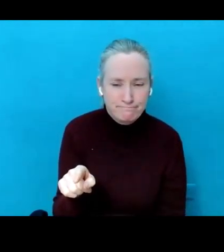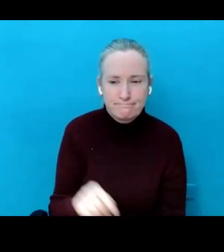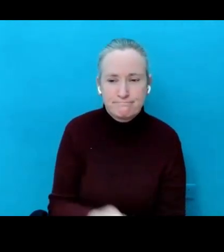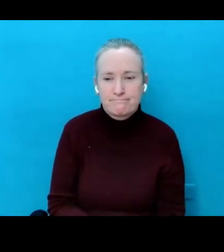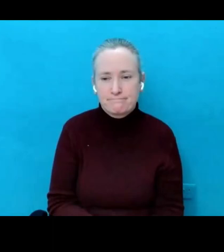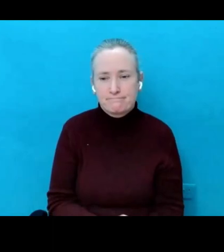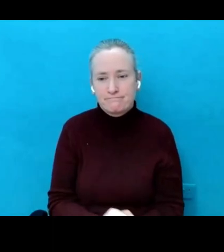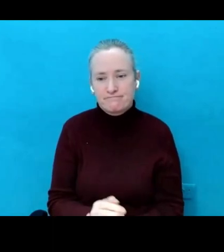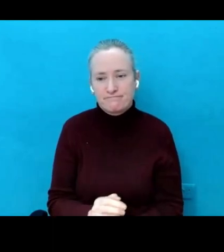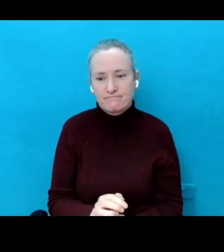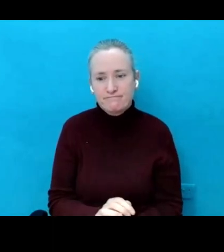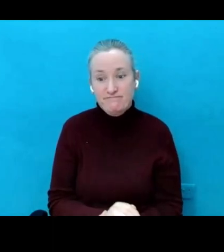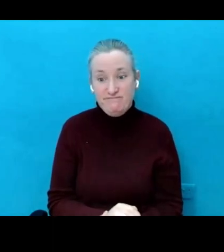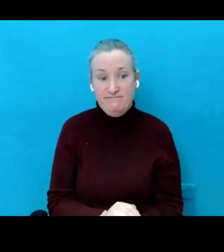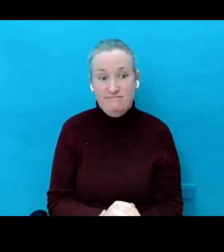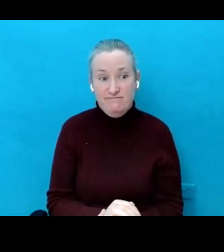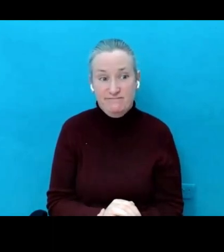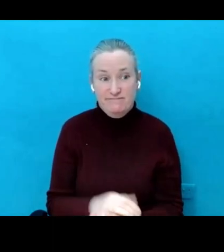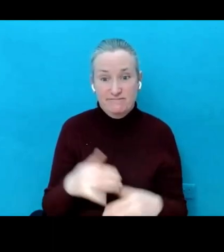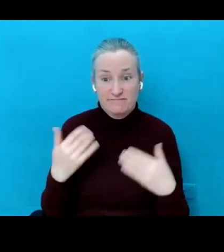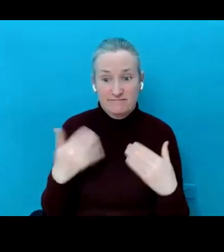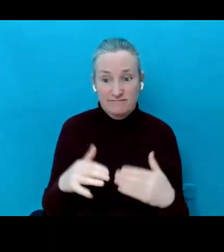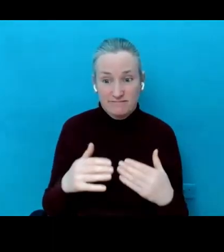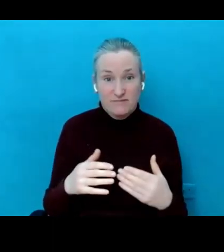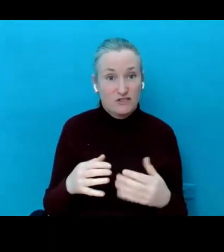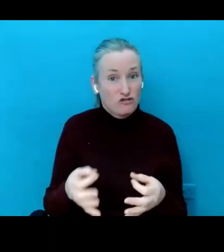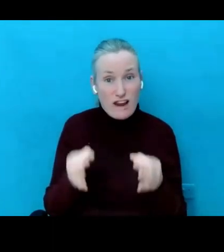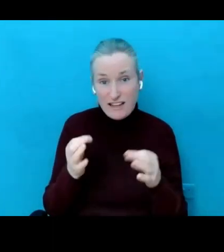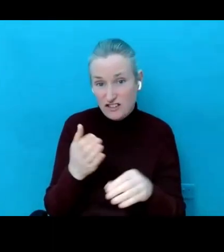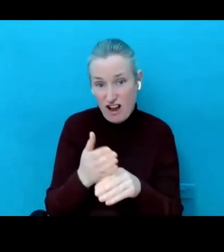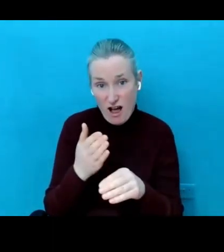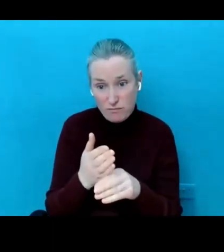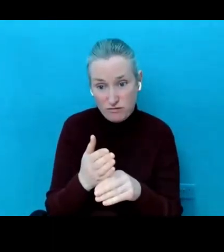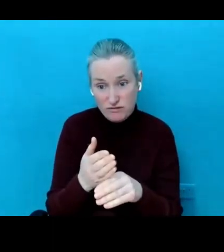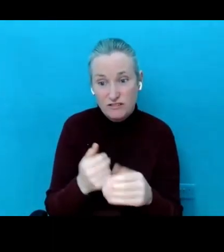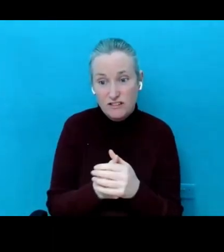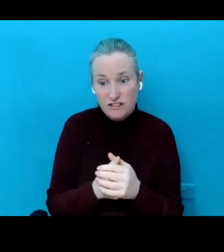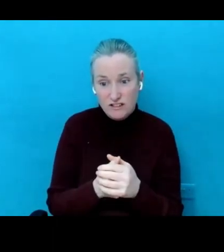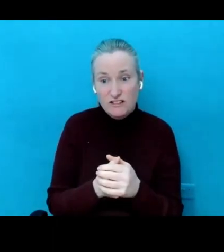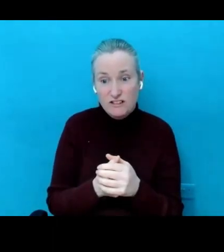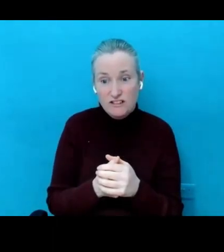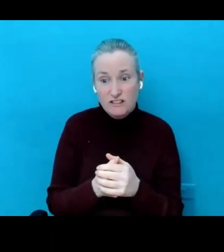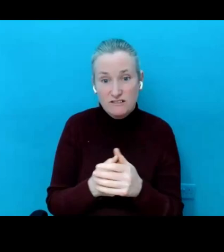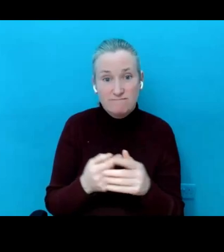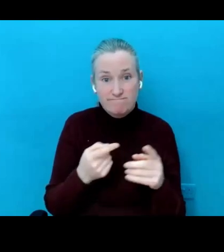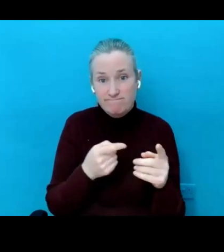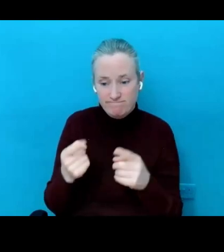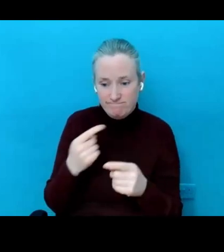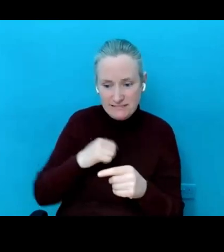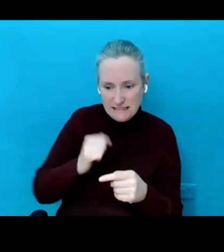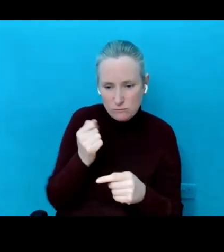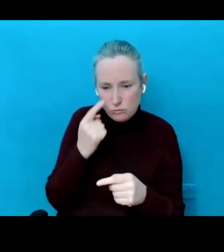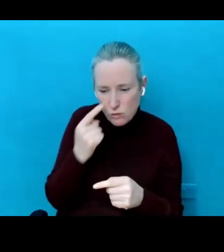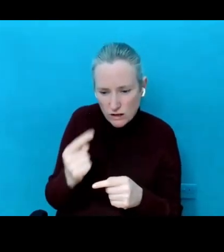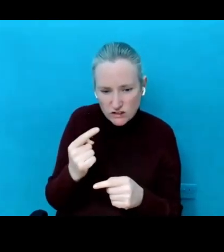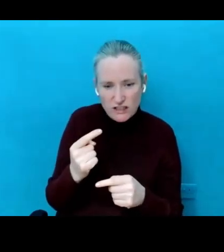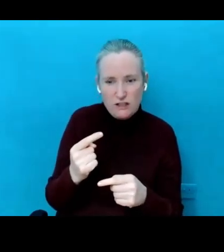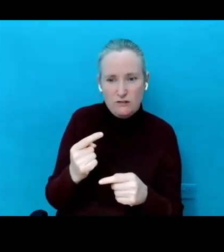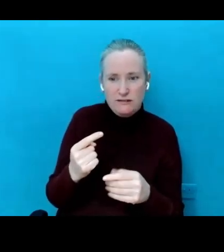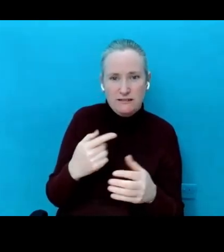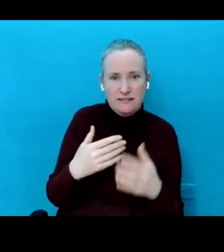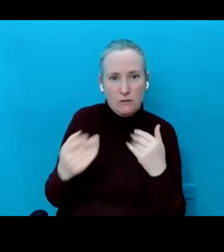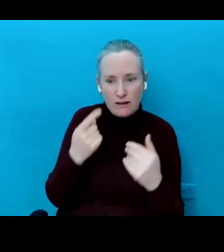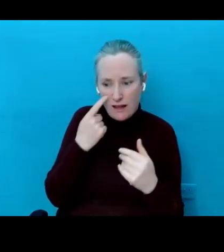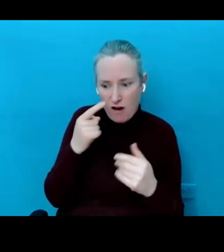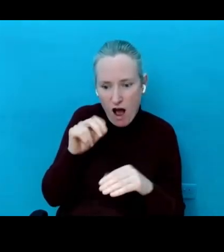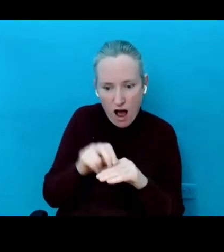So first of all, I mean, you're doing a brilliant job. You're obviously they're in your line of vision. You see what they're on. You don't like it.